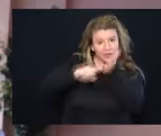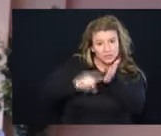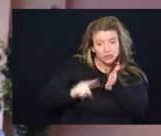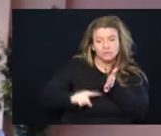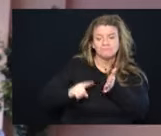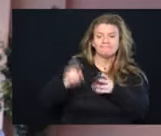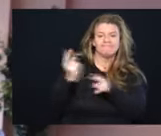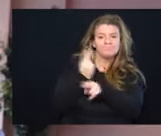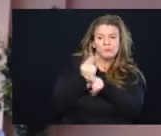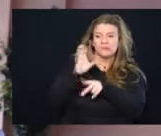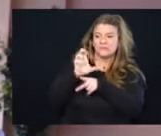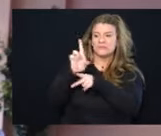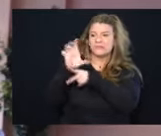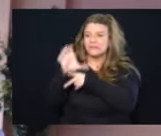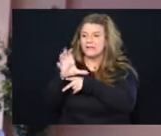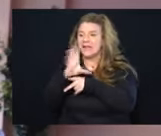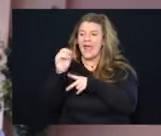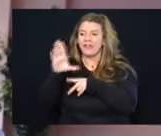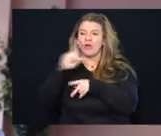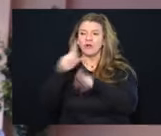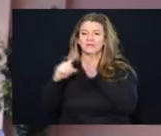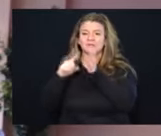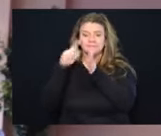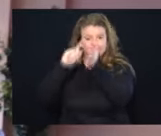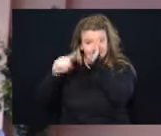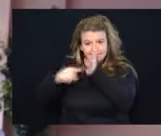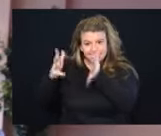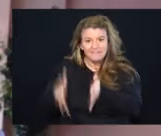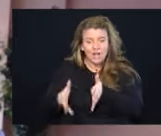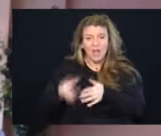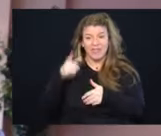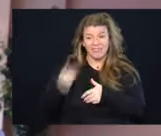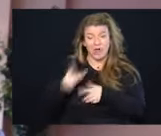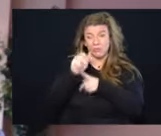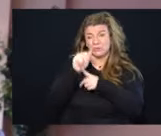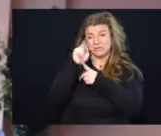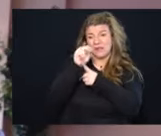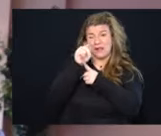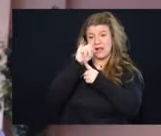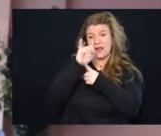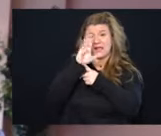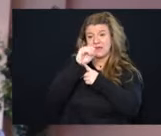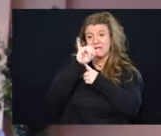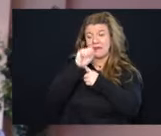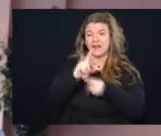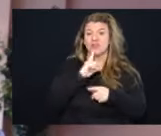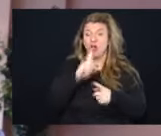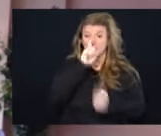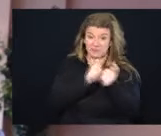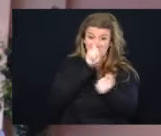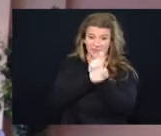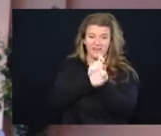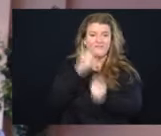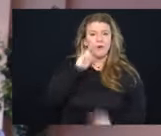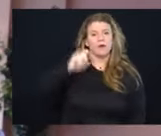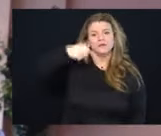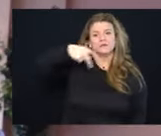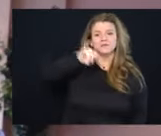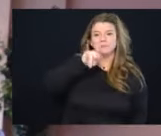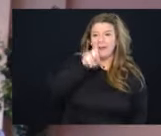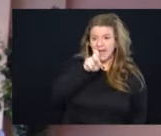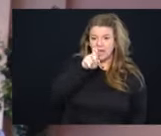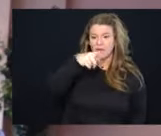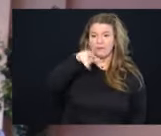other investigators that these antibodies are very specific to spike proteins on the